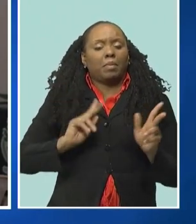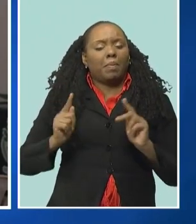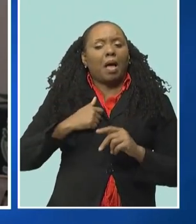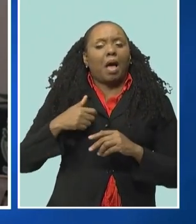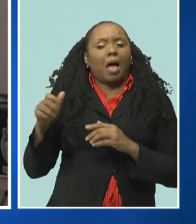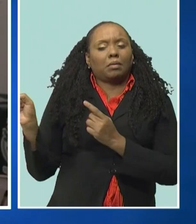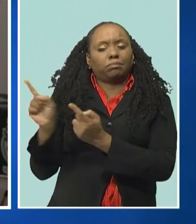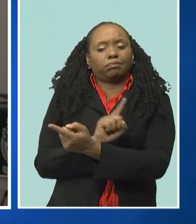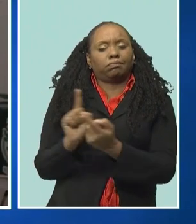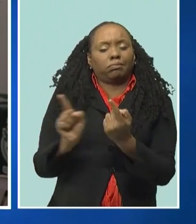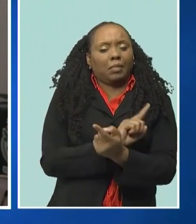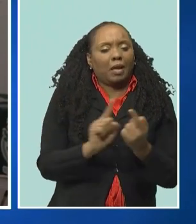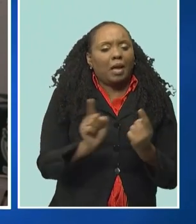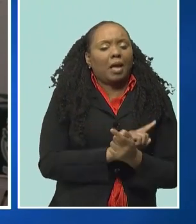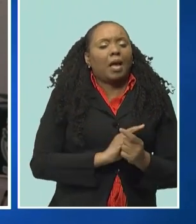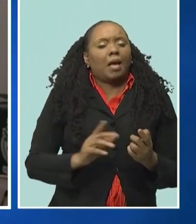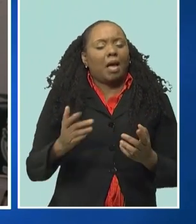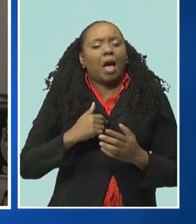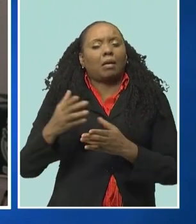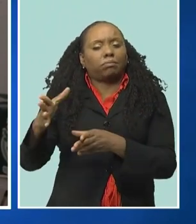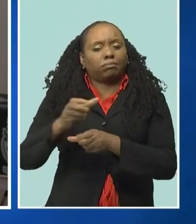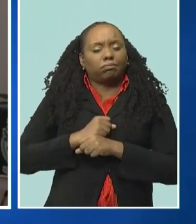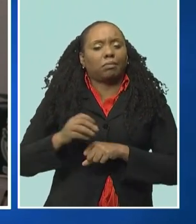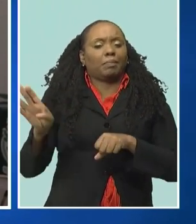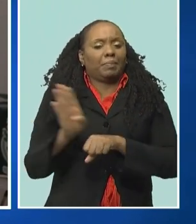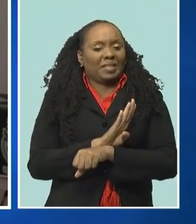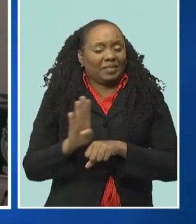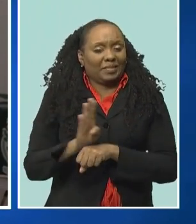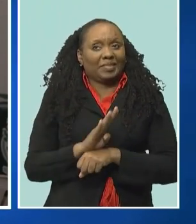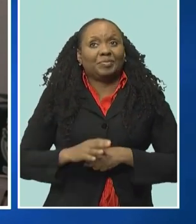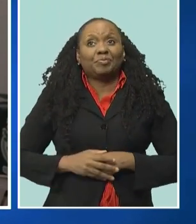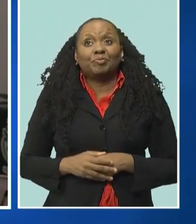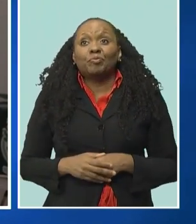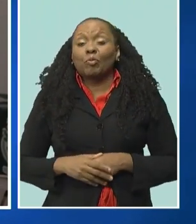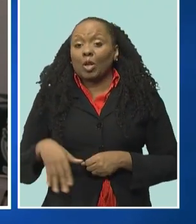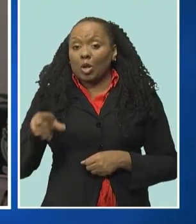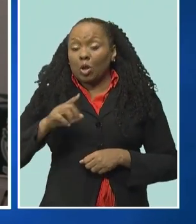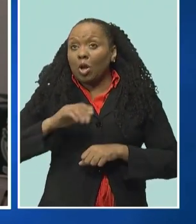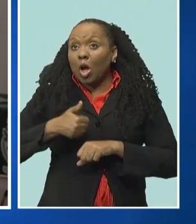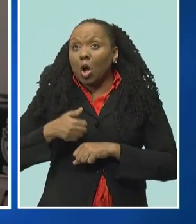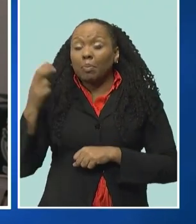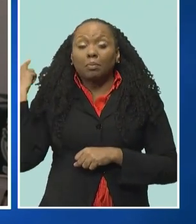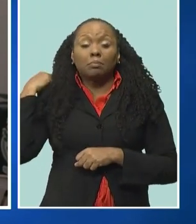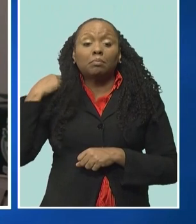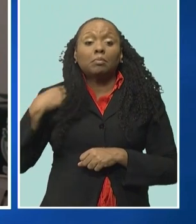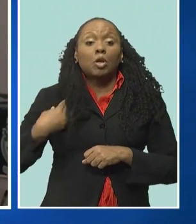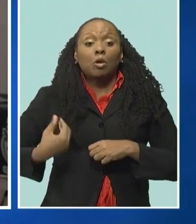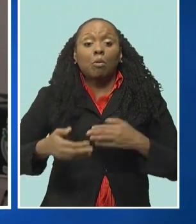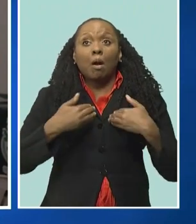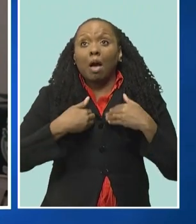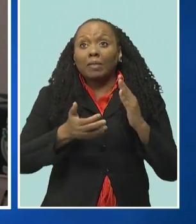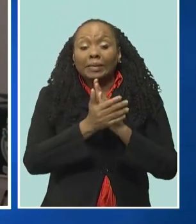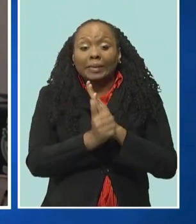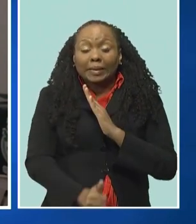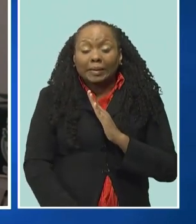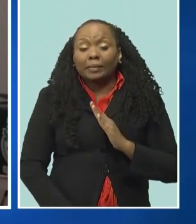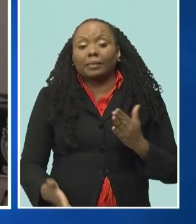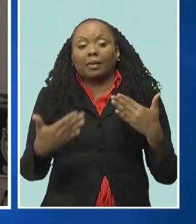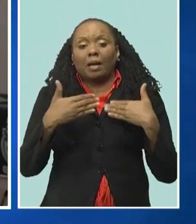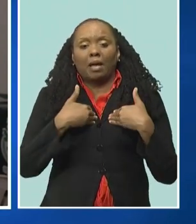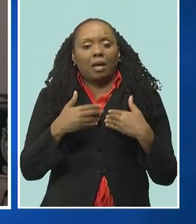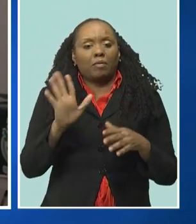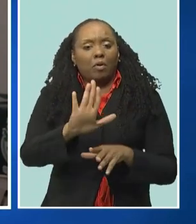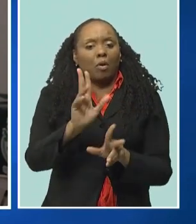my way and it continues to happen. So as an entrepreneur it's great that you have the talent, it's great that you have that